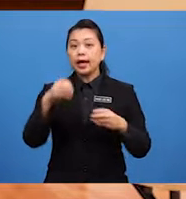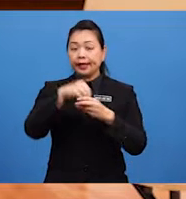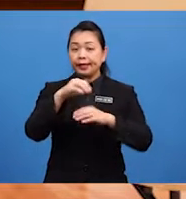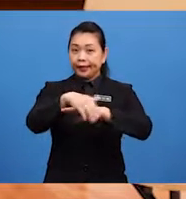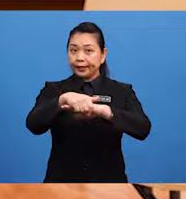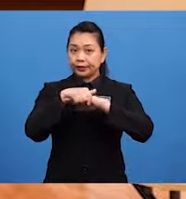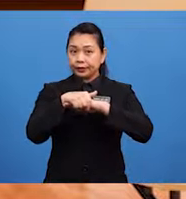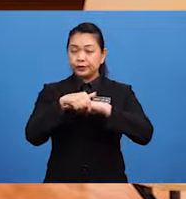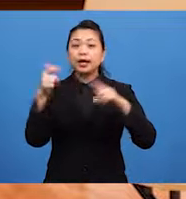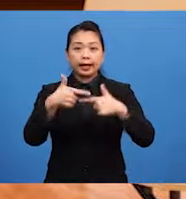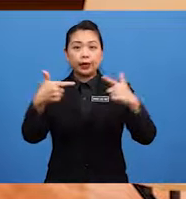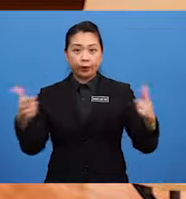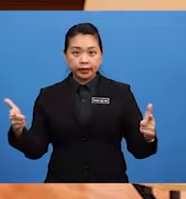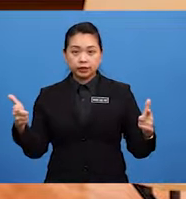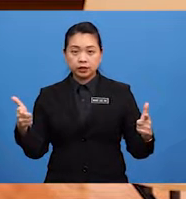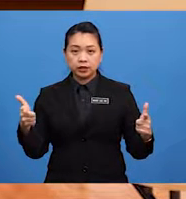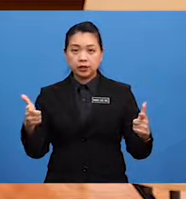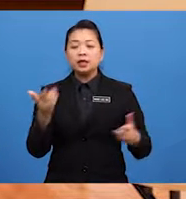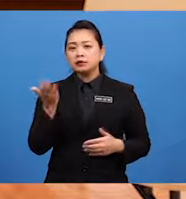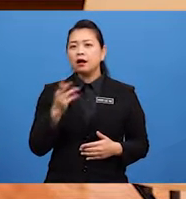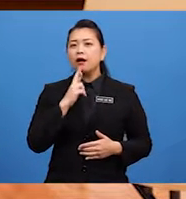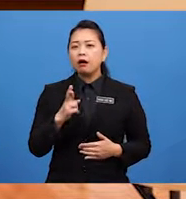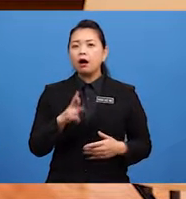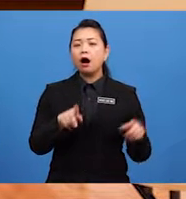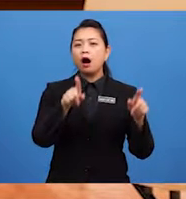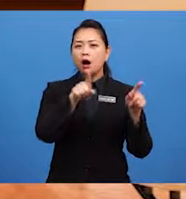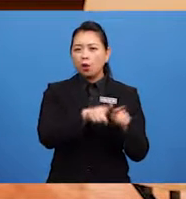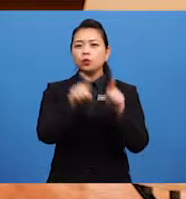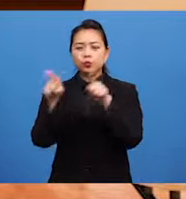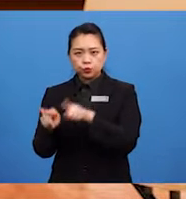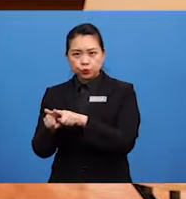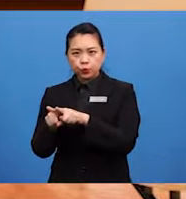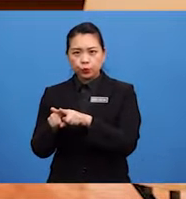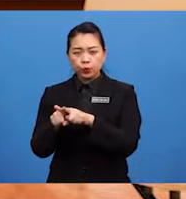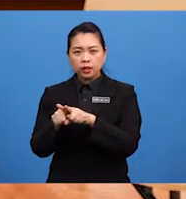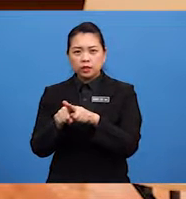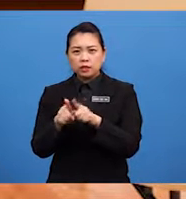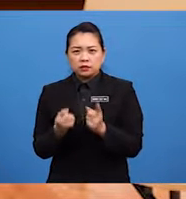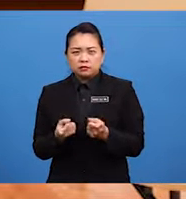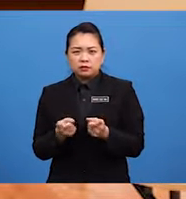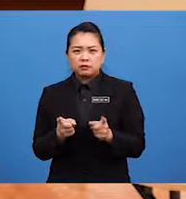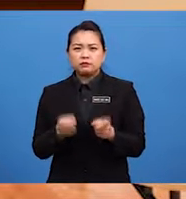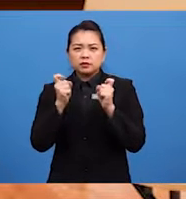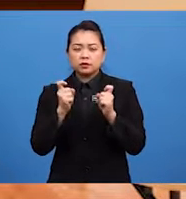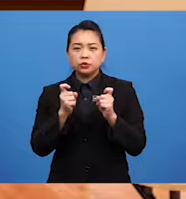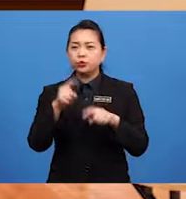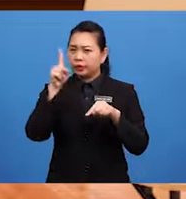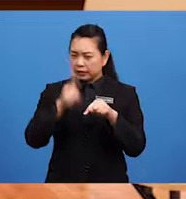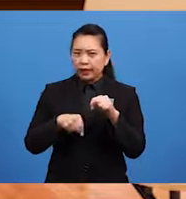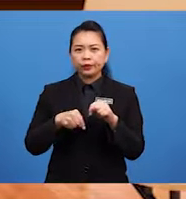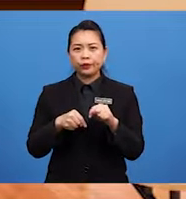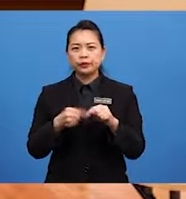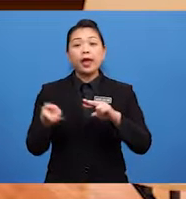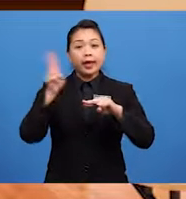language There are also instances when You cannot add er